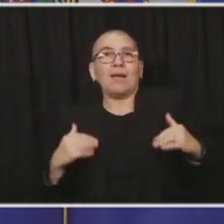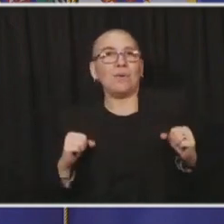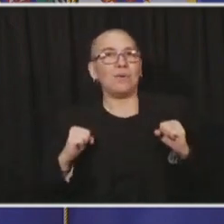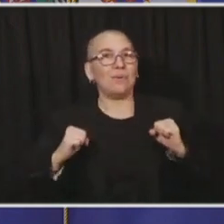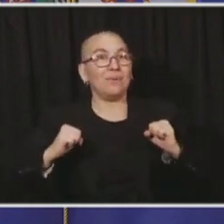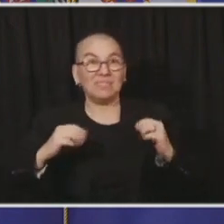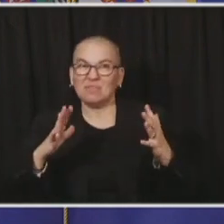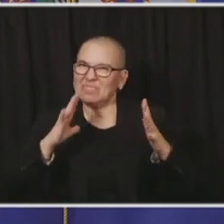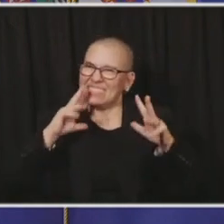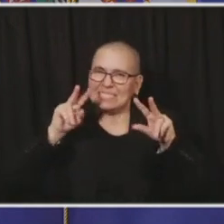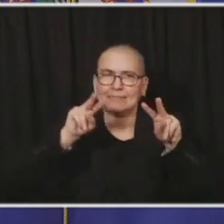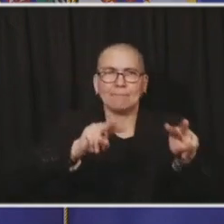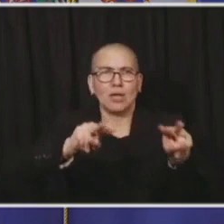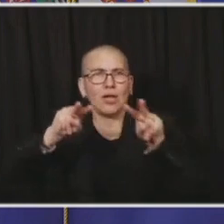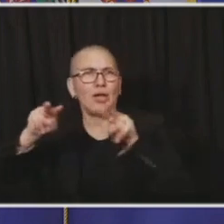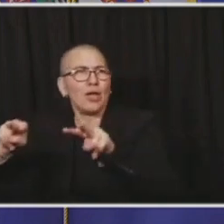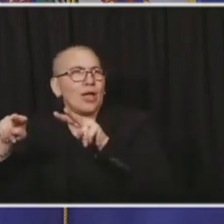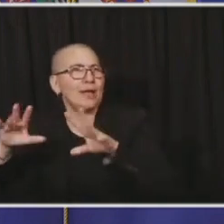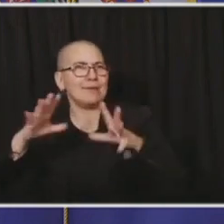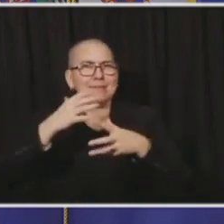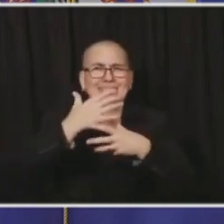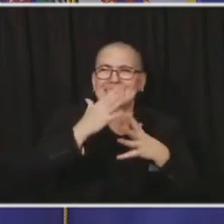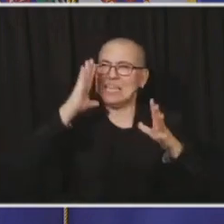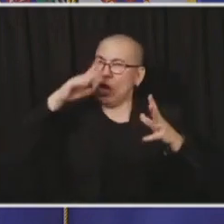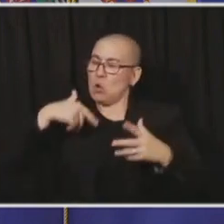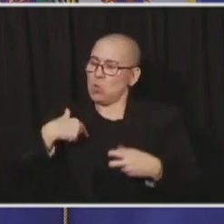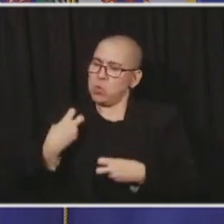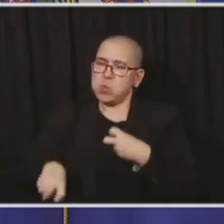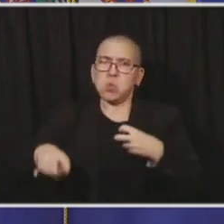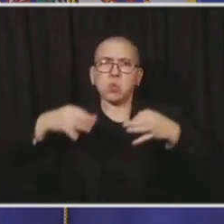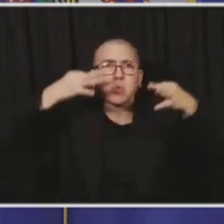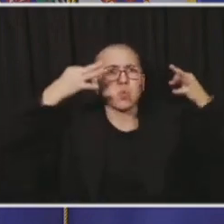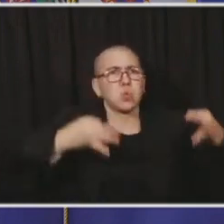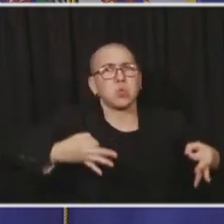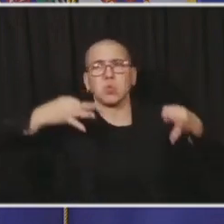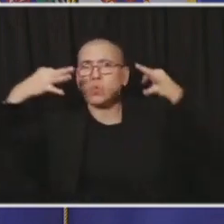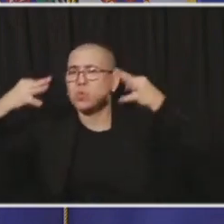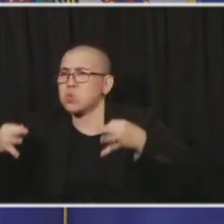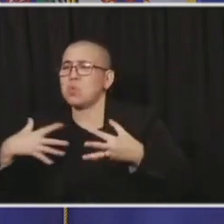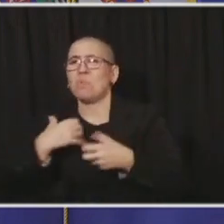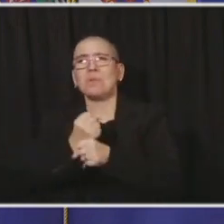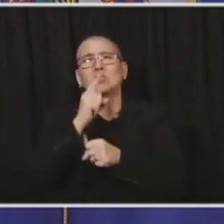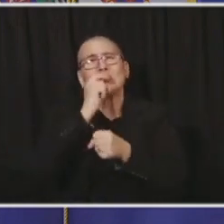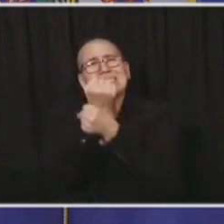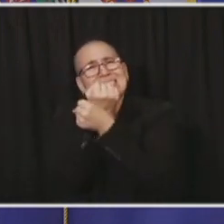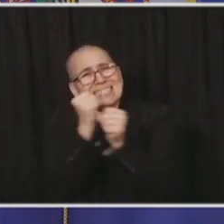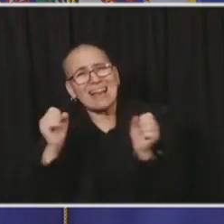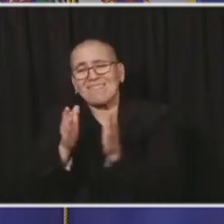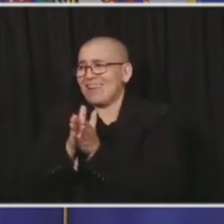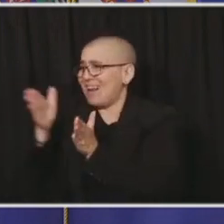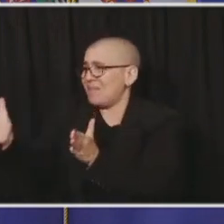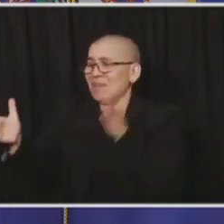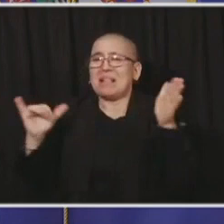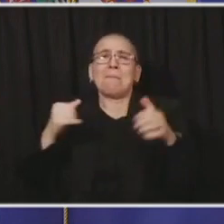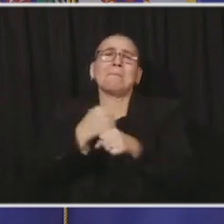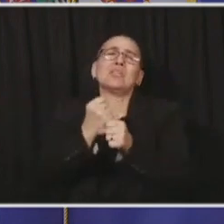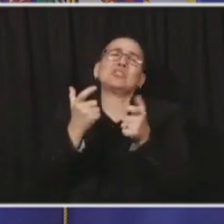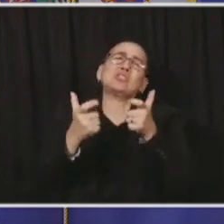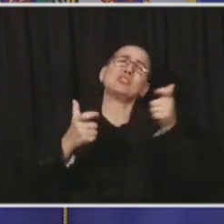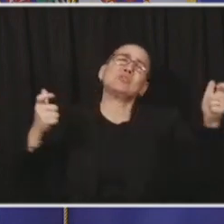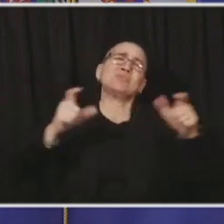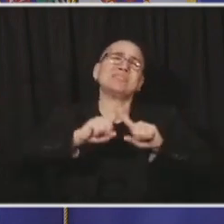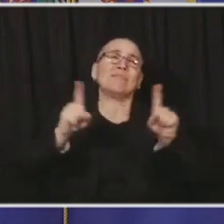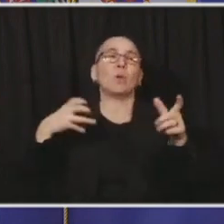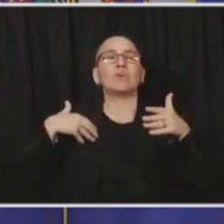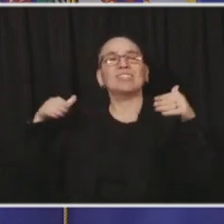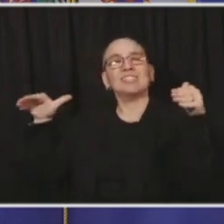as Minnesotans to save our neighbors. And if we do so, we can make a difference. So now I'd like to introduce to you Dr. Ken Holman, the